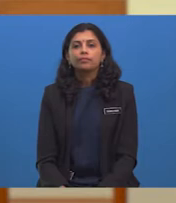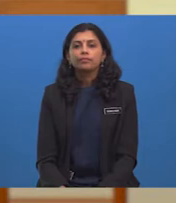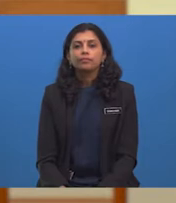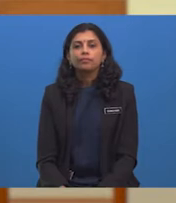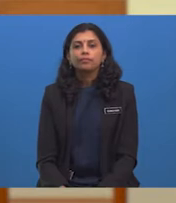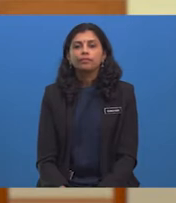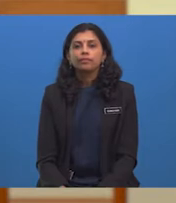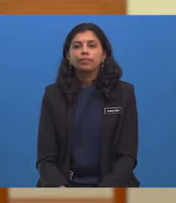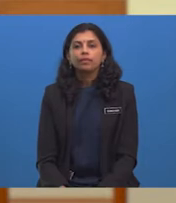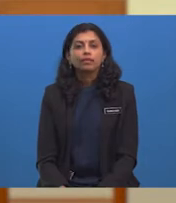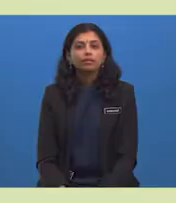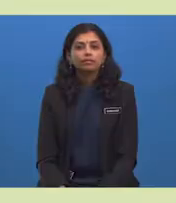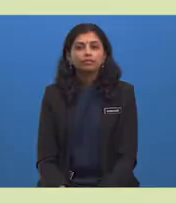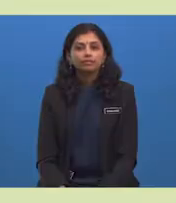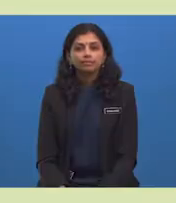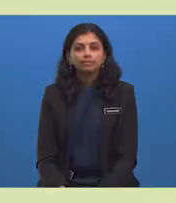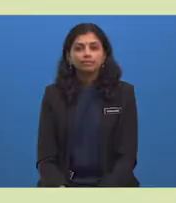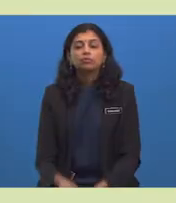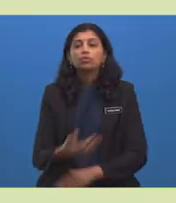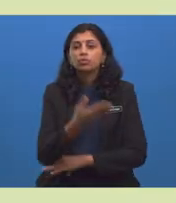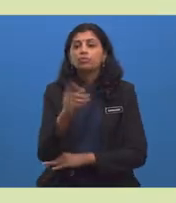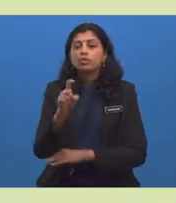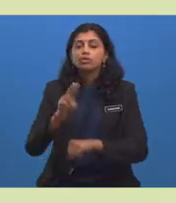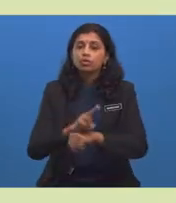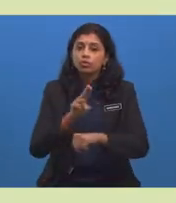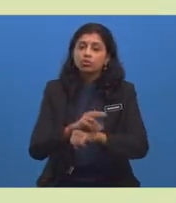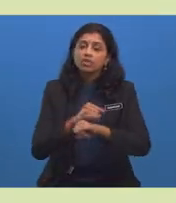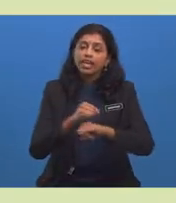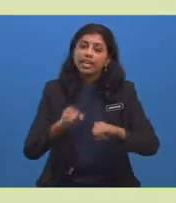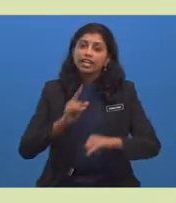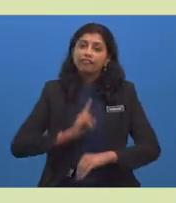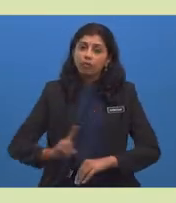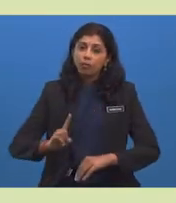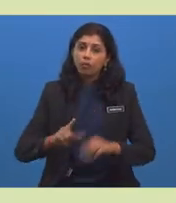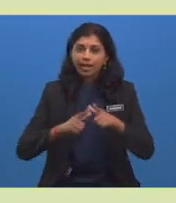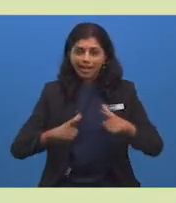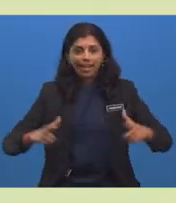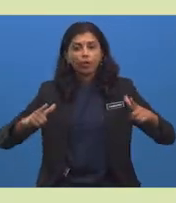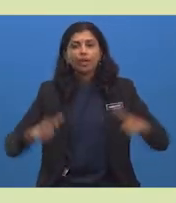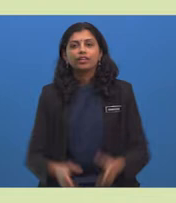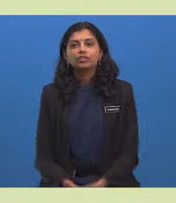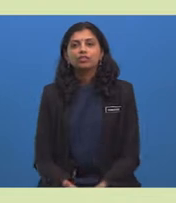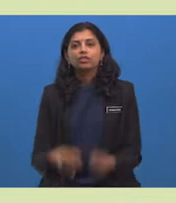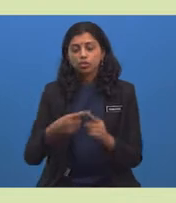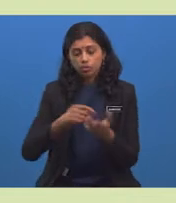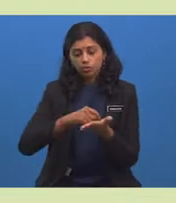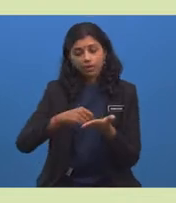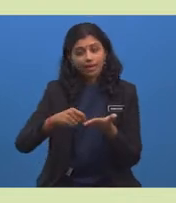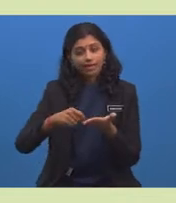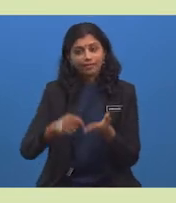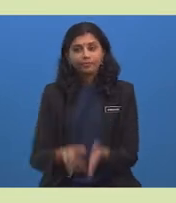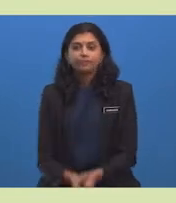Therefore, you will use informal registers or informal language to write.